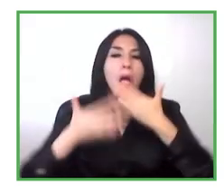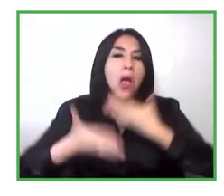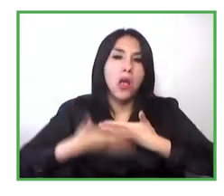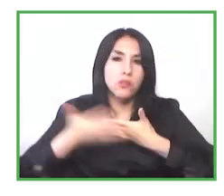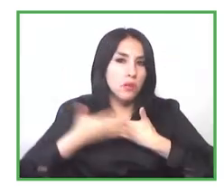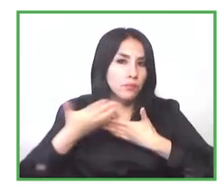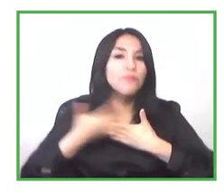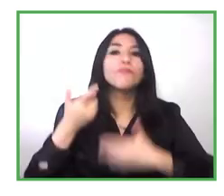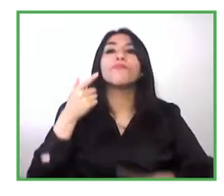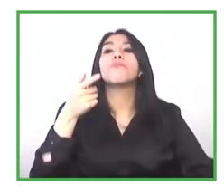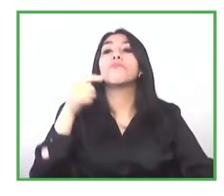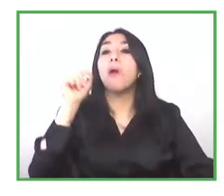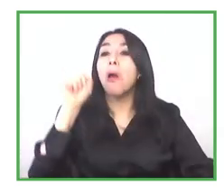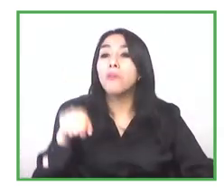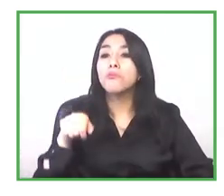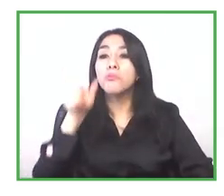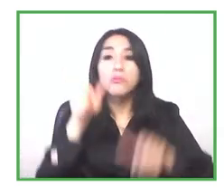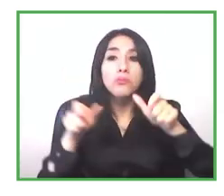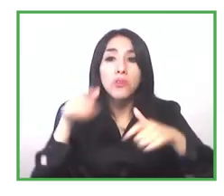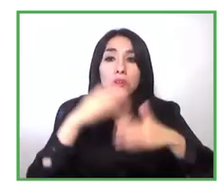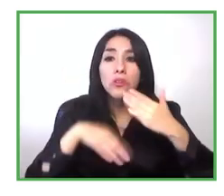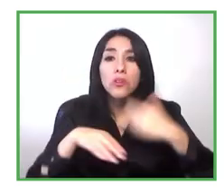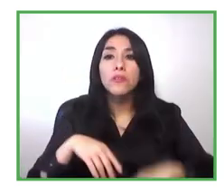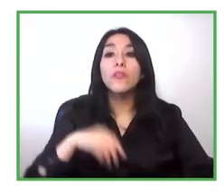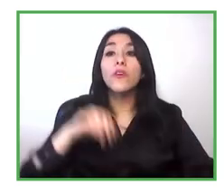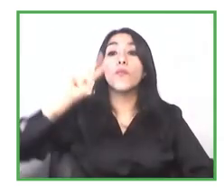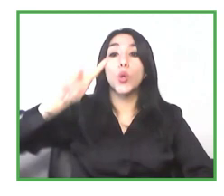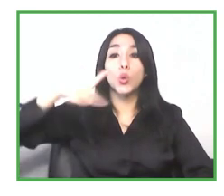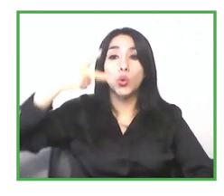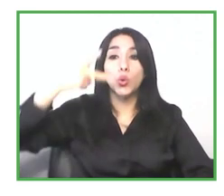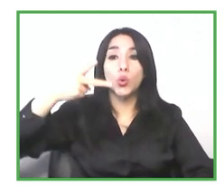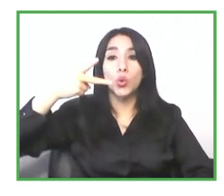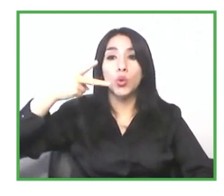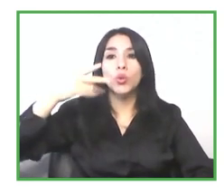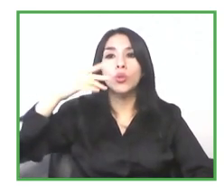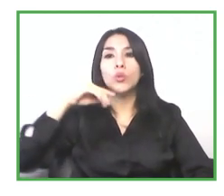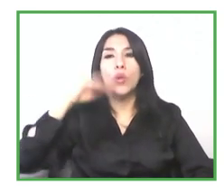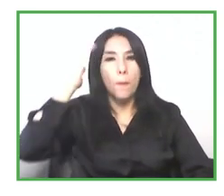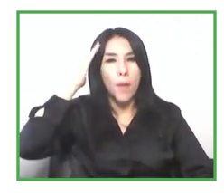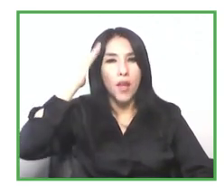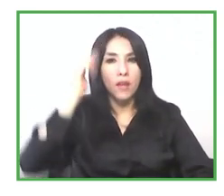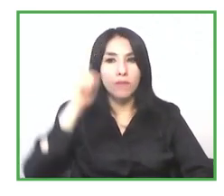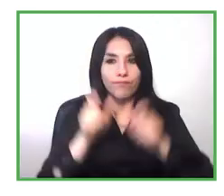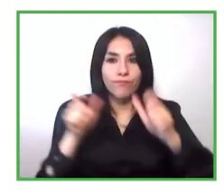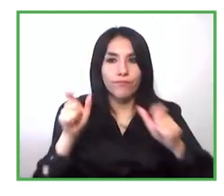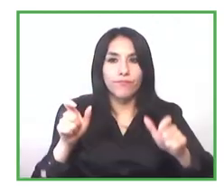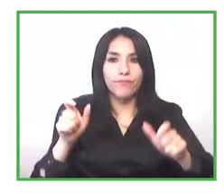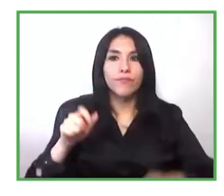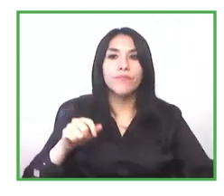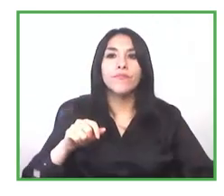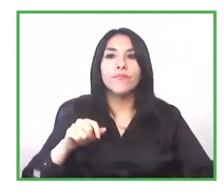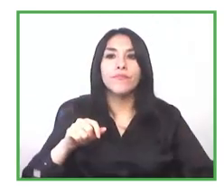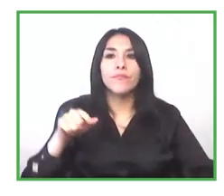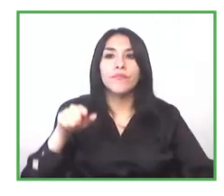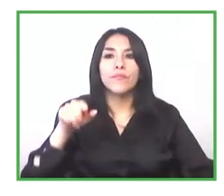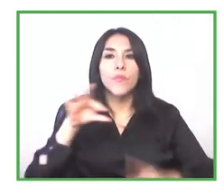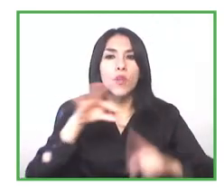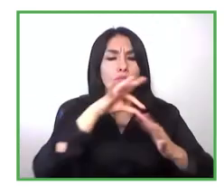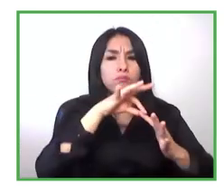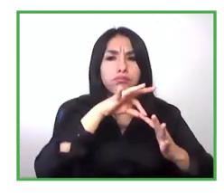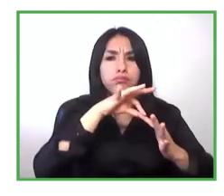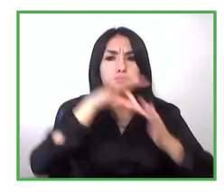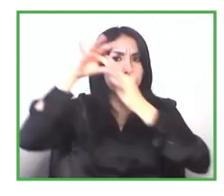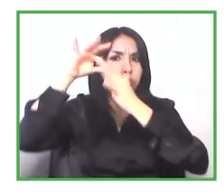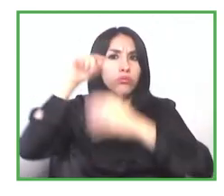the first one and the second one is a matter of mindset and mindset of all among all of the stakeholders the disabled